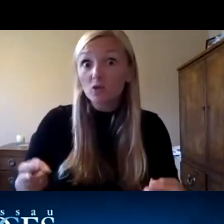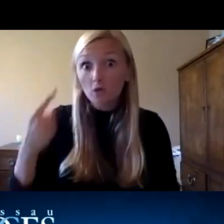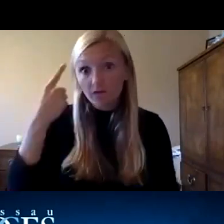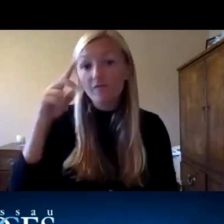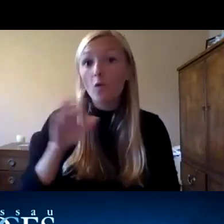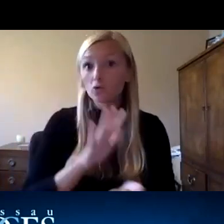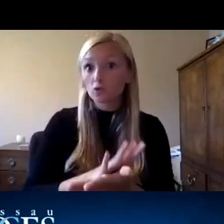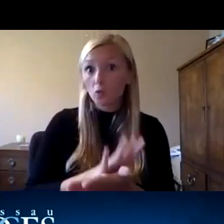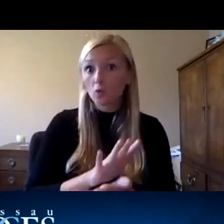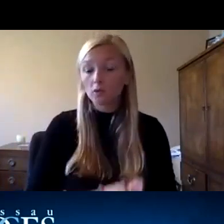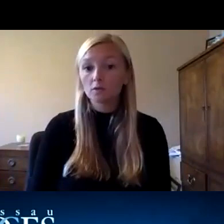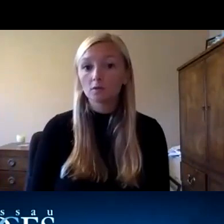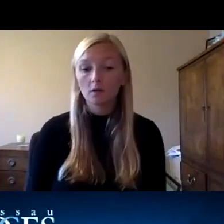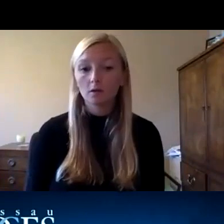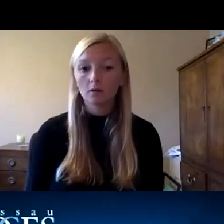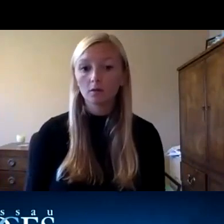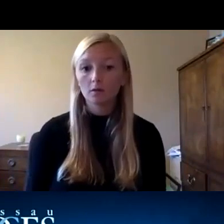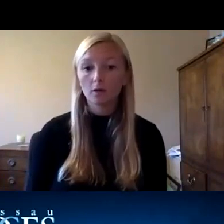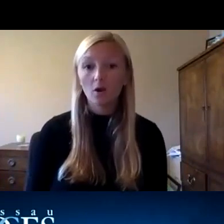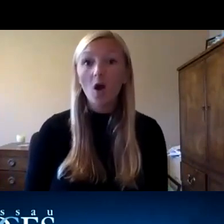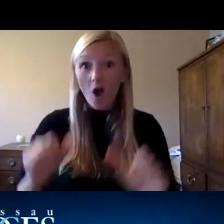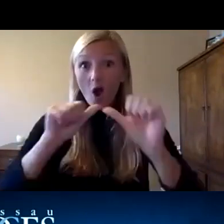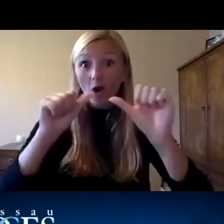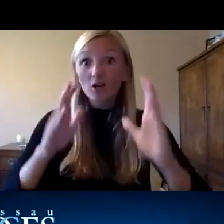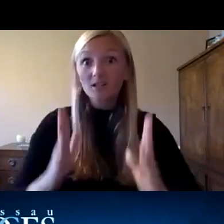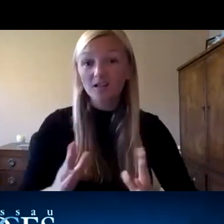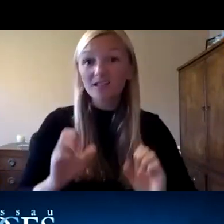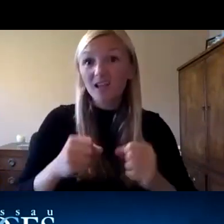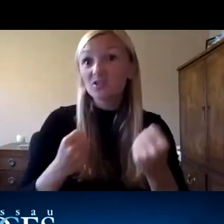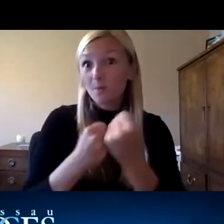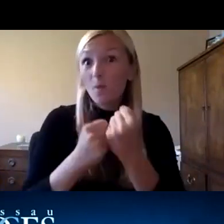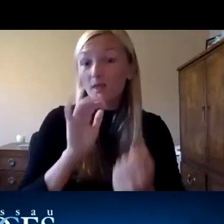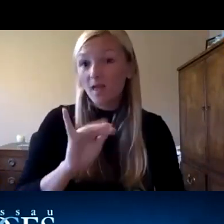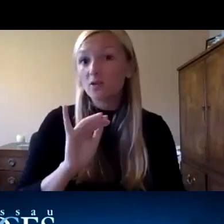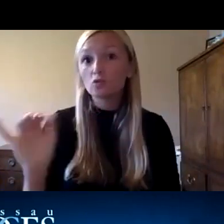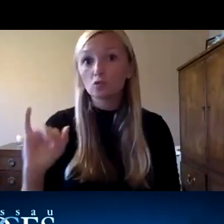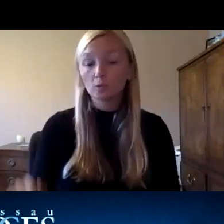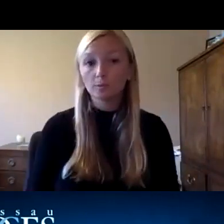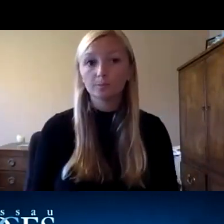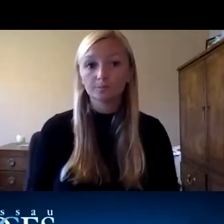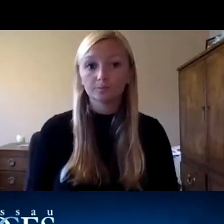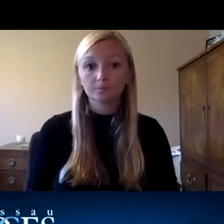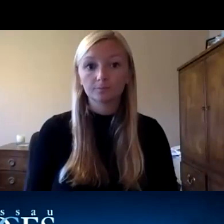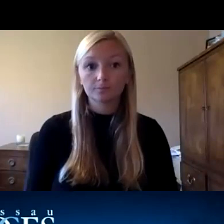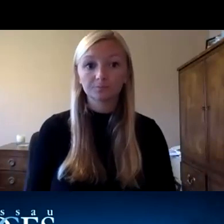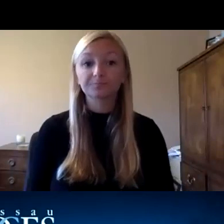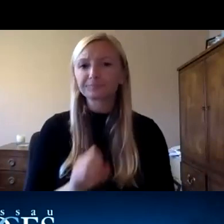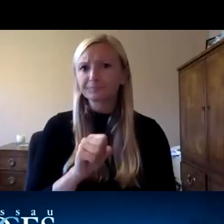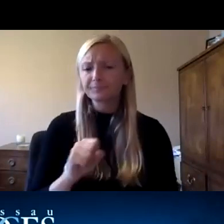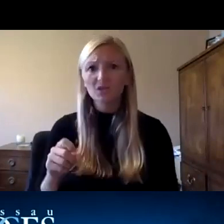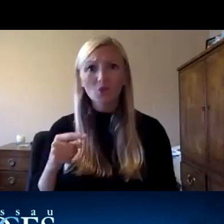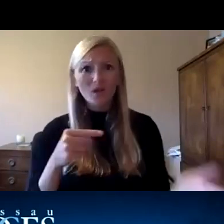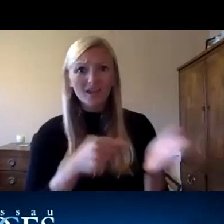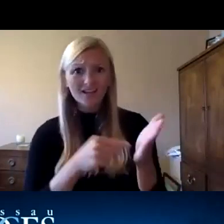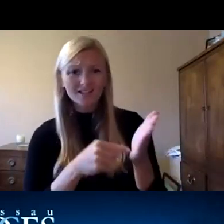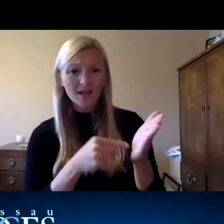schools and we can you know architects can support in those endeavors so janine an example here that shenandoah